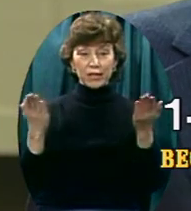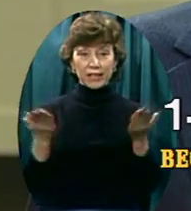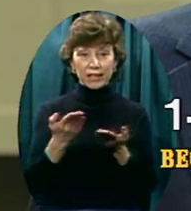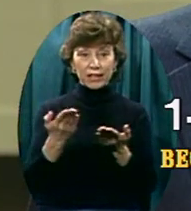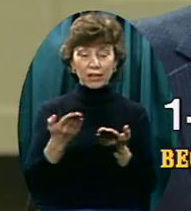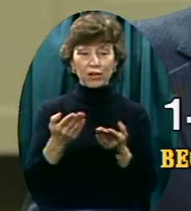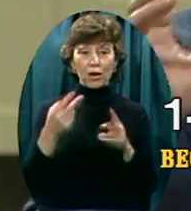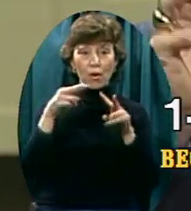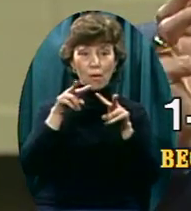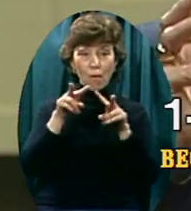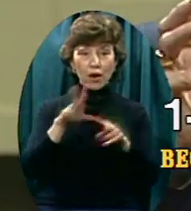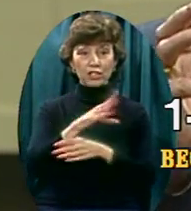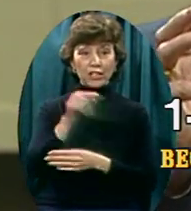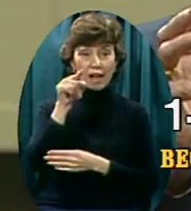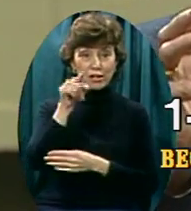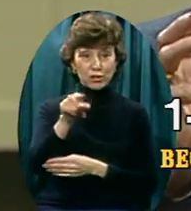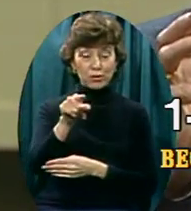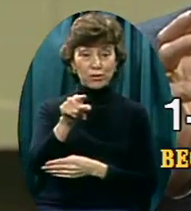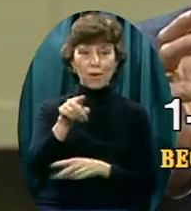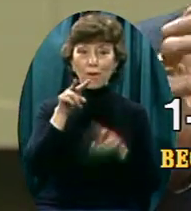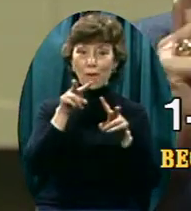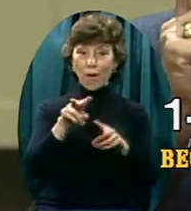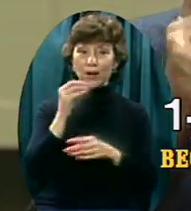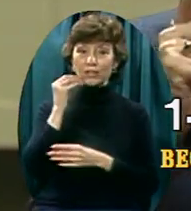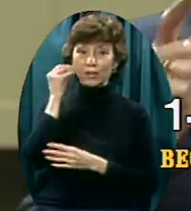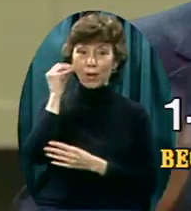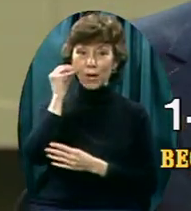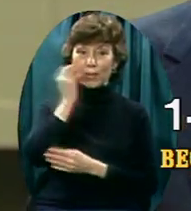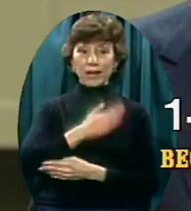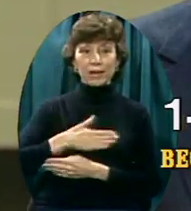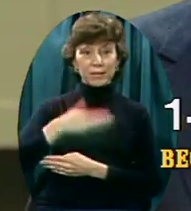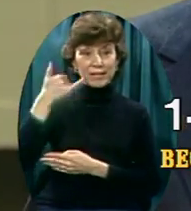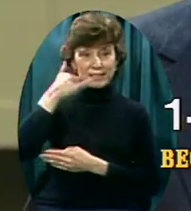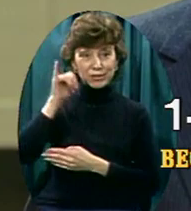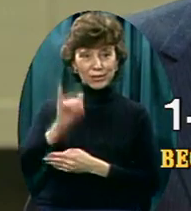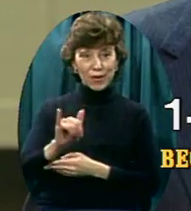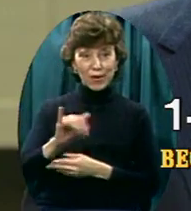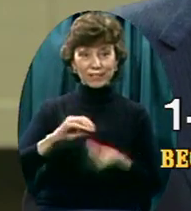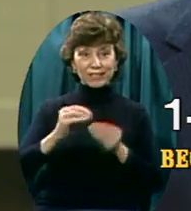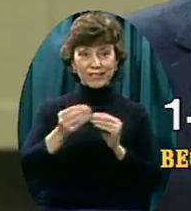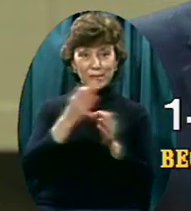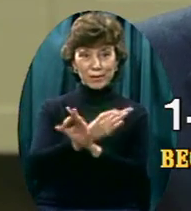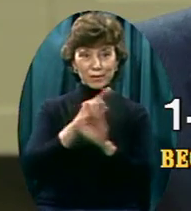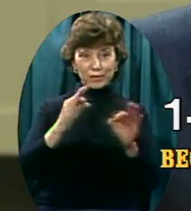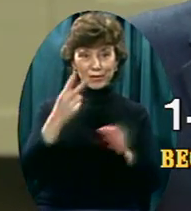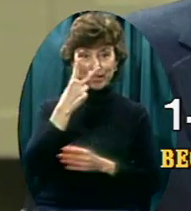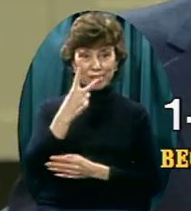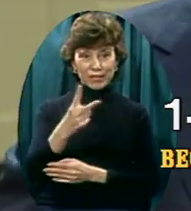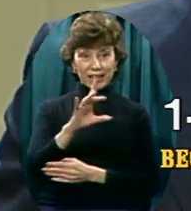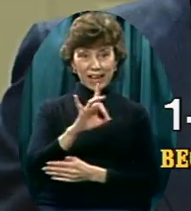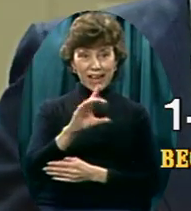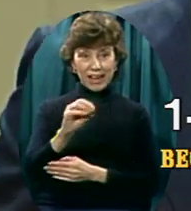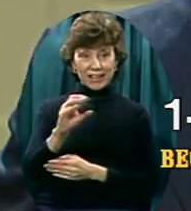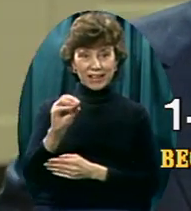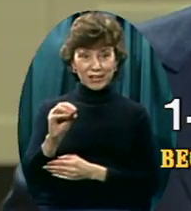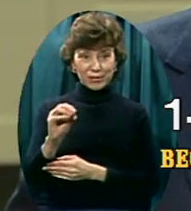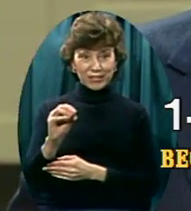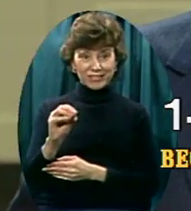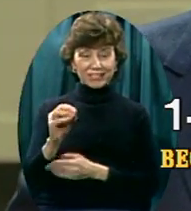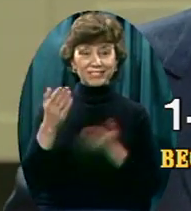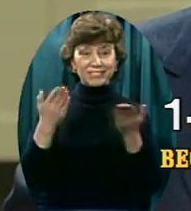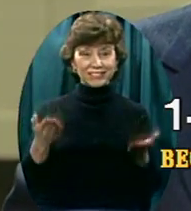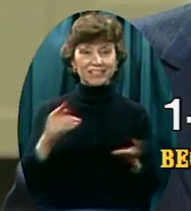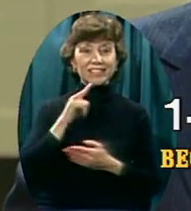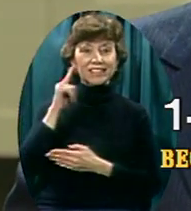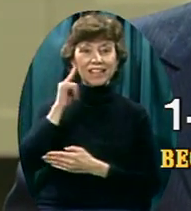may I please get your attention there at home, would you call the toll-free number 1-800-446